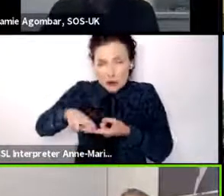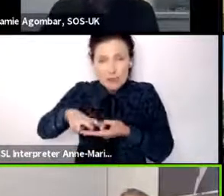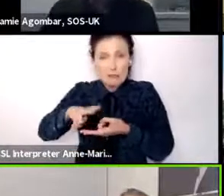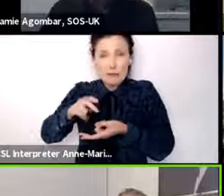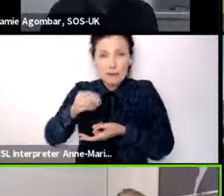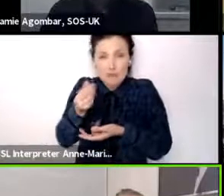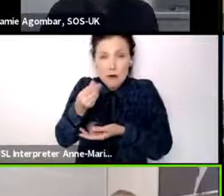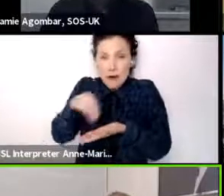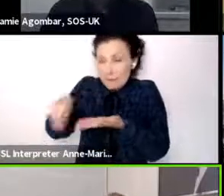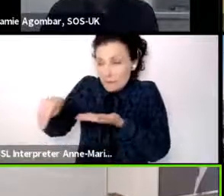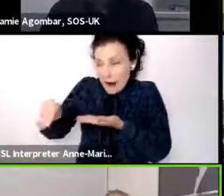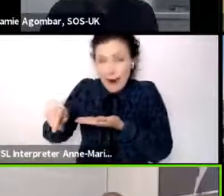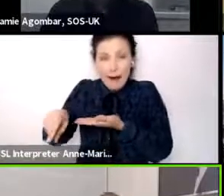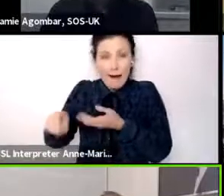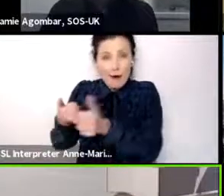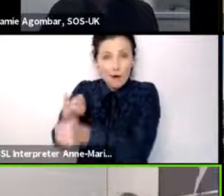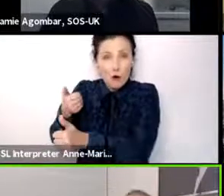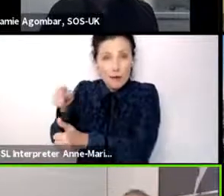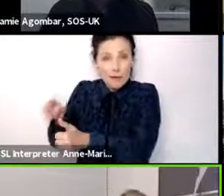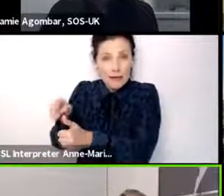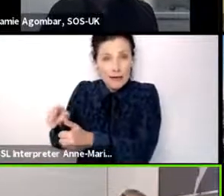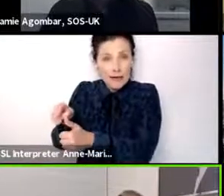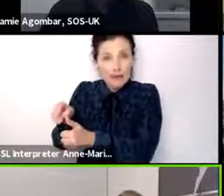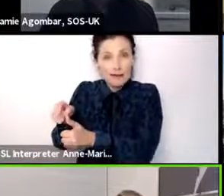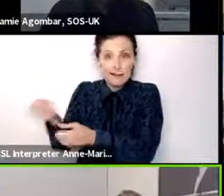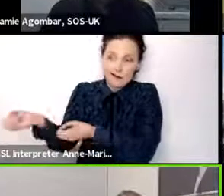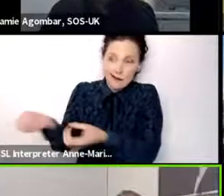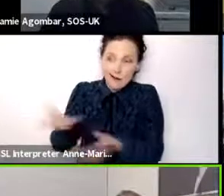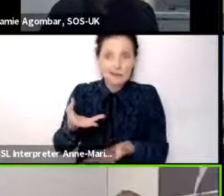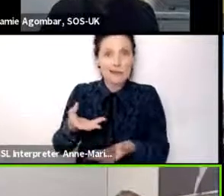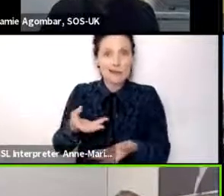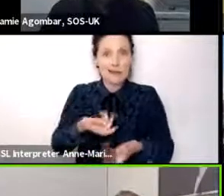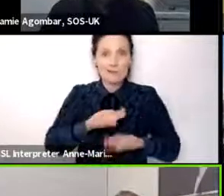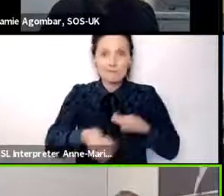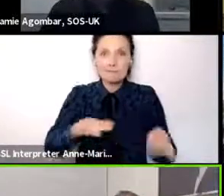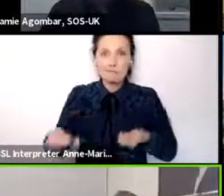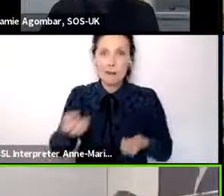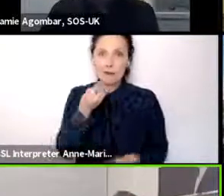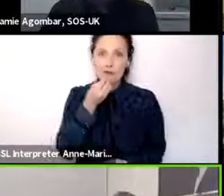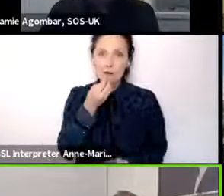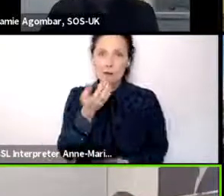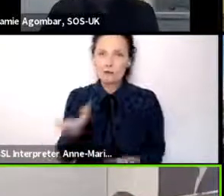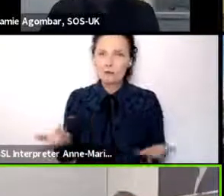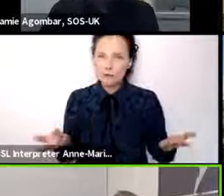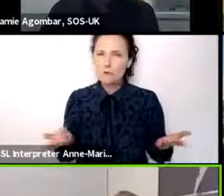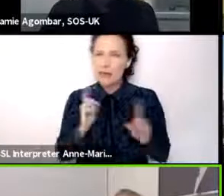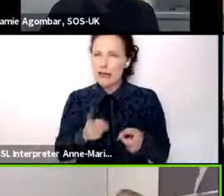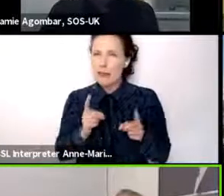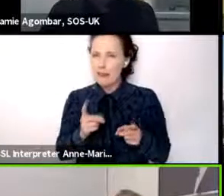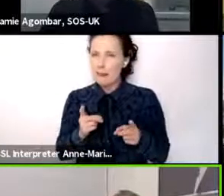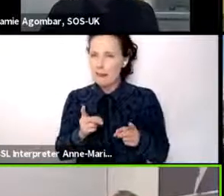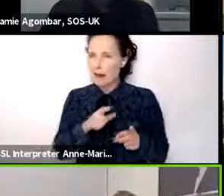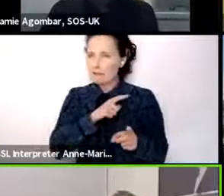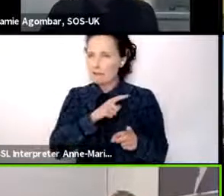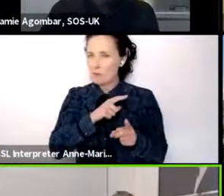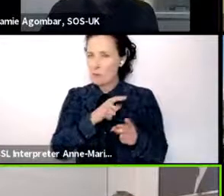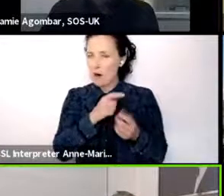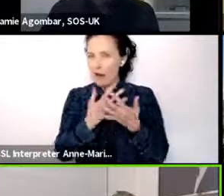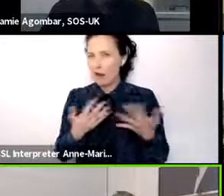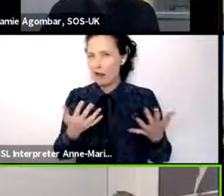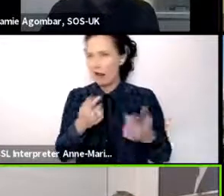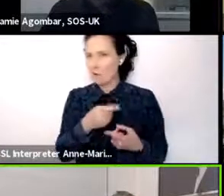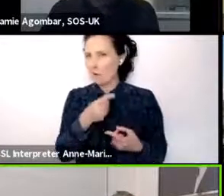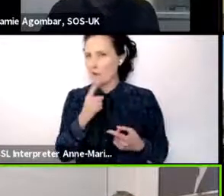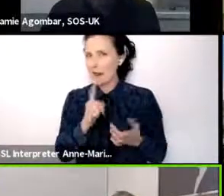in terms of the outsource company that's going to come in and provide the food. And I think that has driven a lot of what Lily was